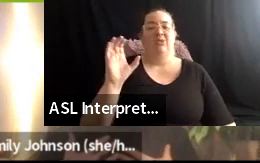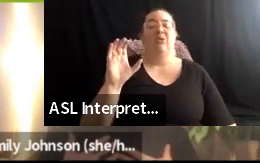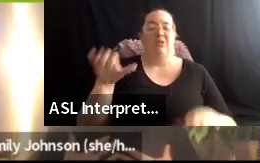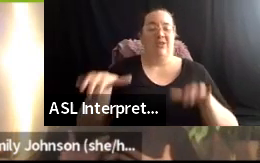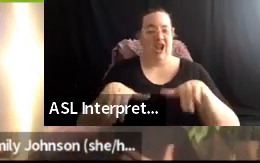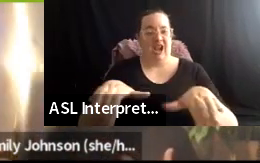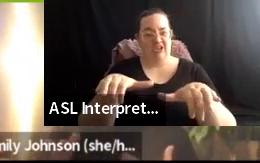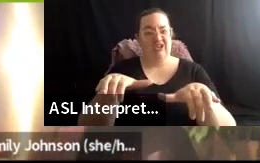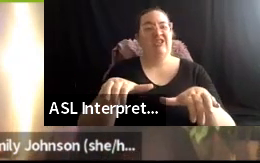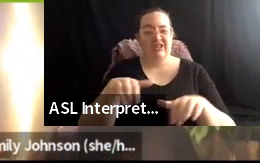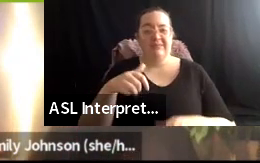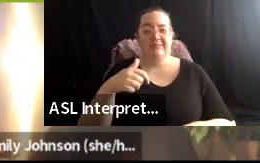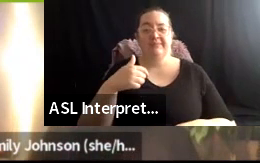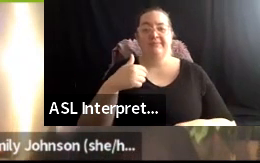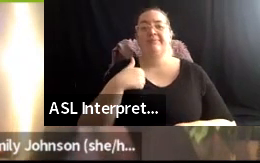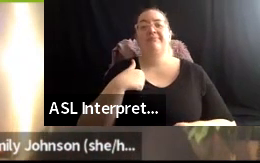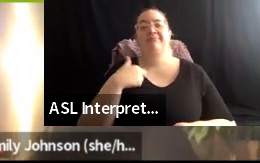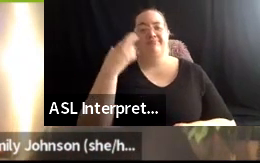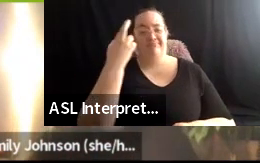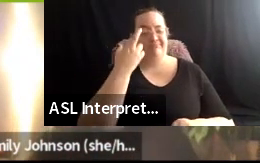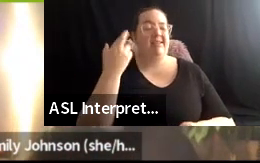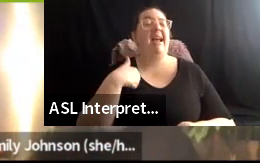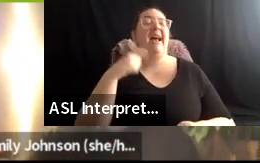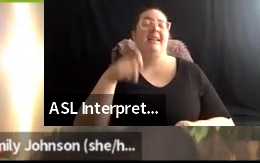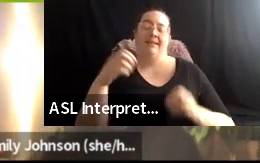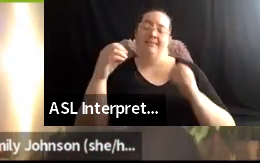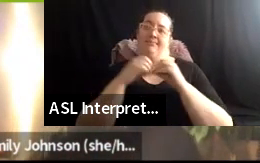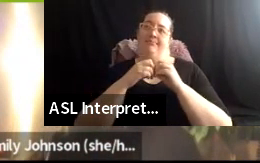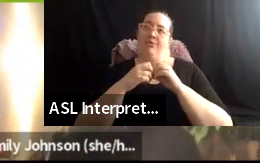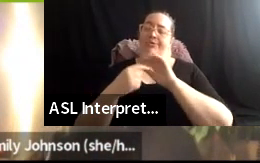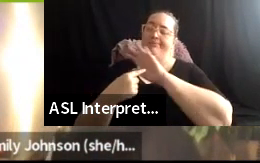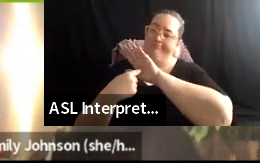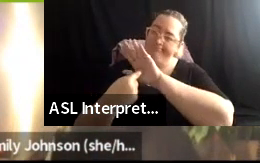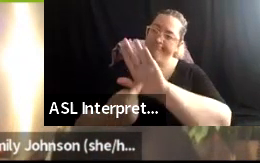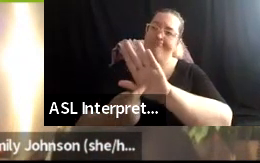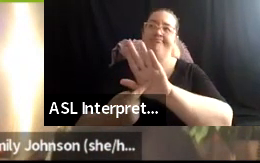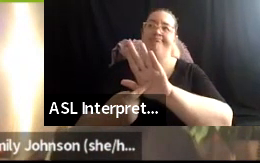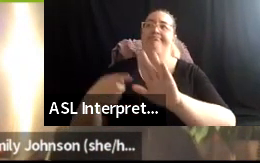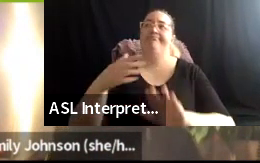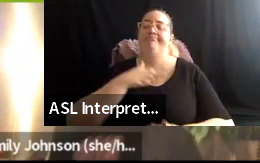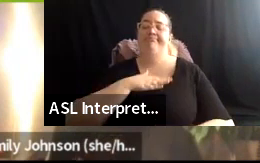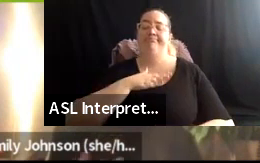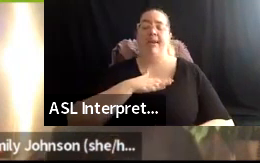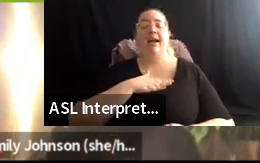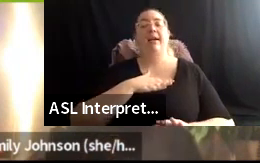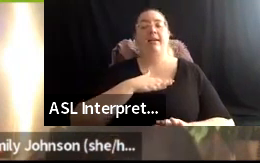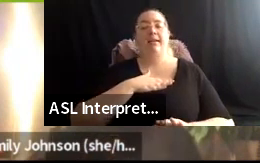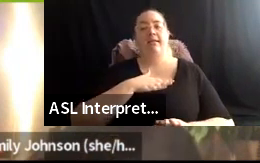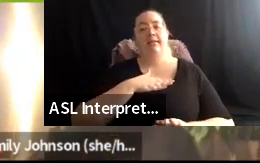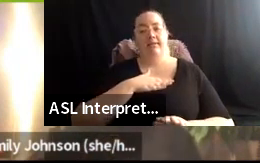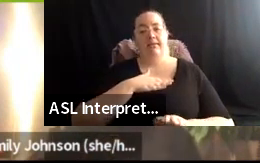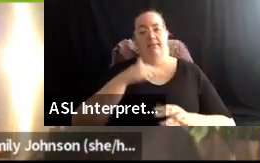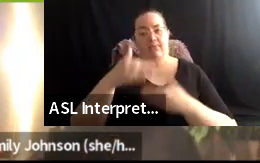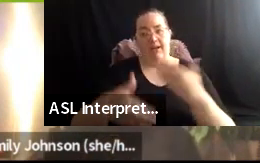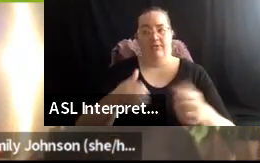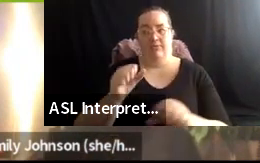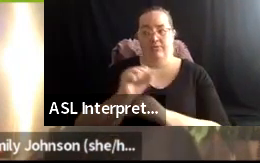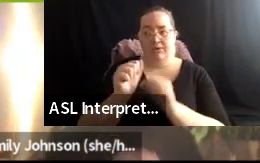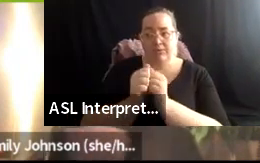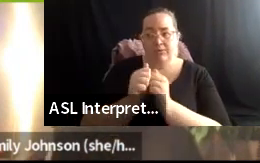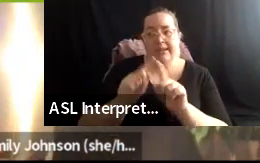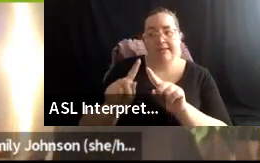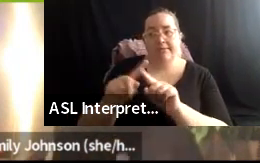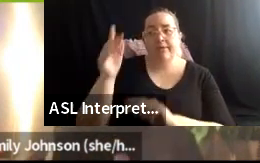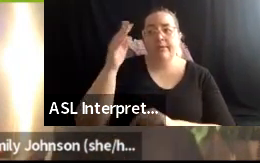needed to be very, um, upfront about that, uh, in my, in my process of working with presenters and, um, some of the things, um,